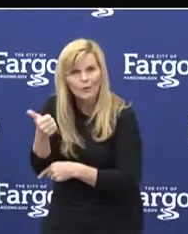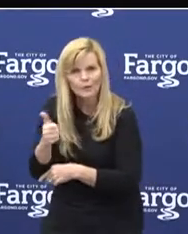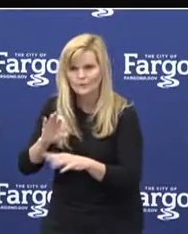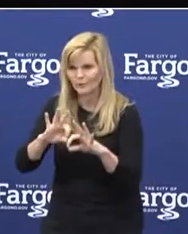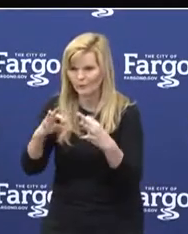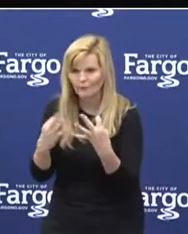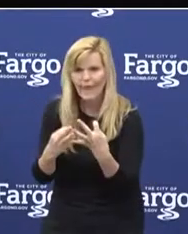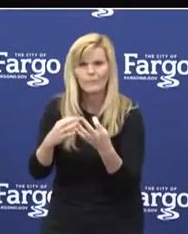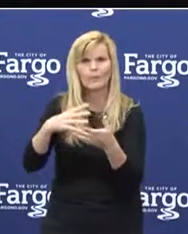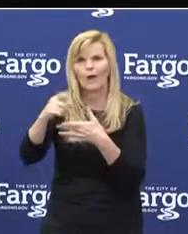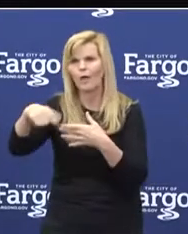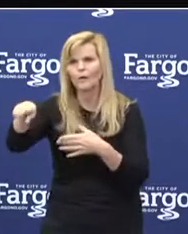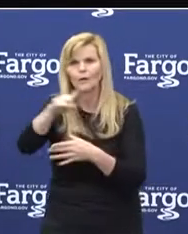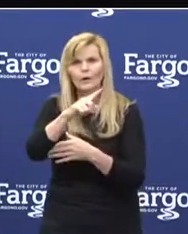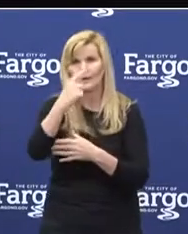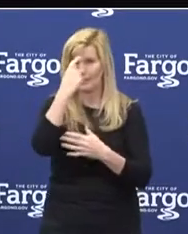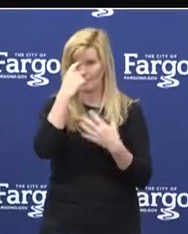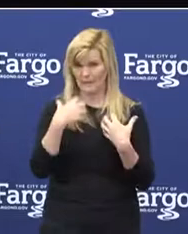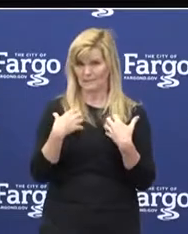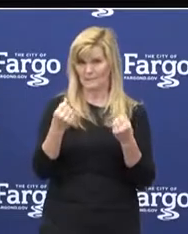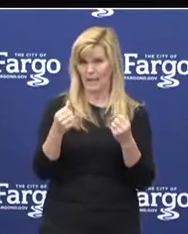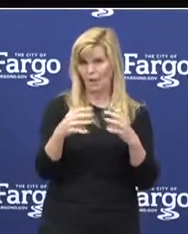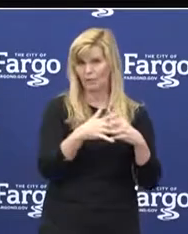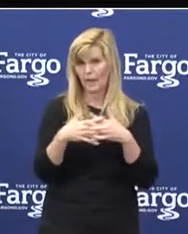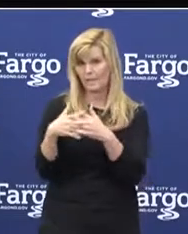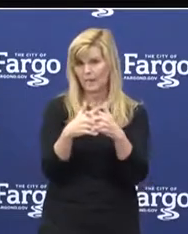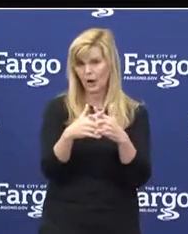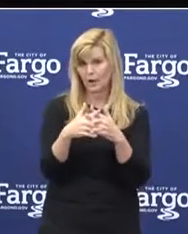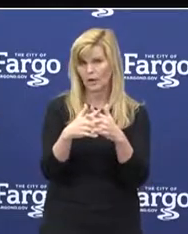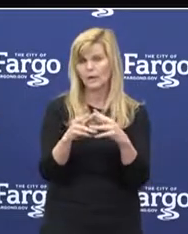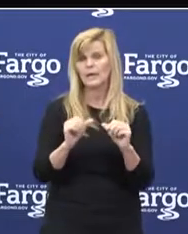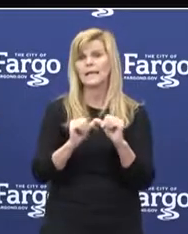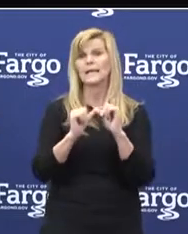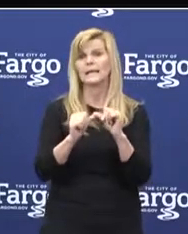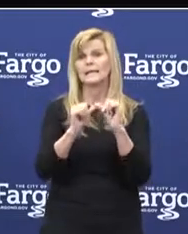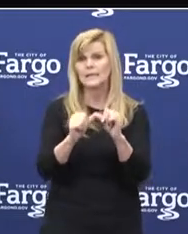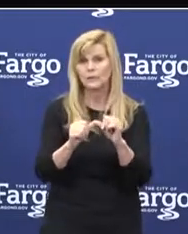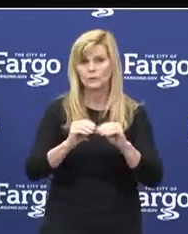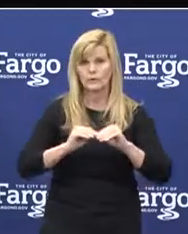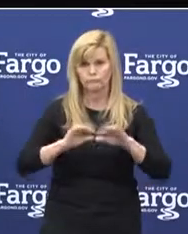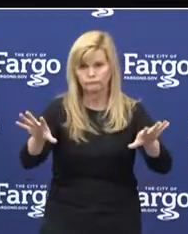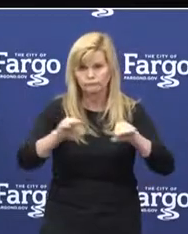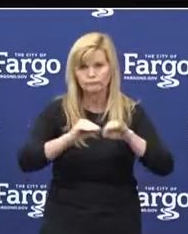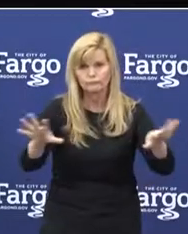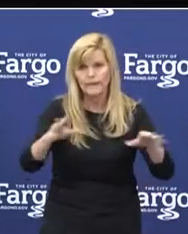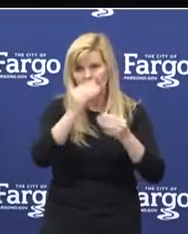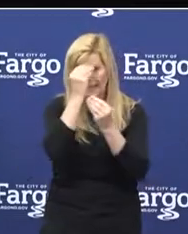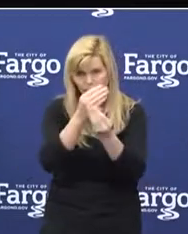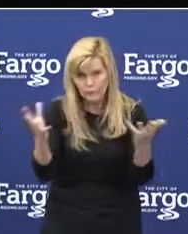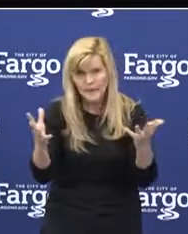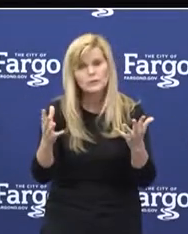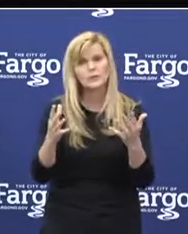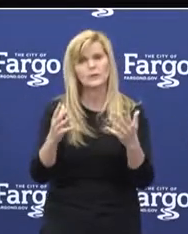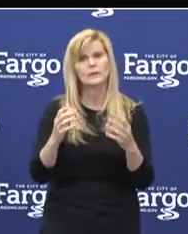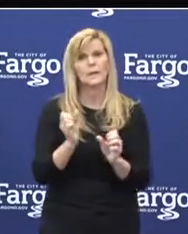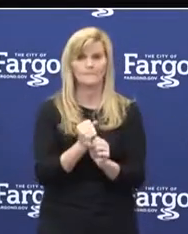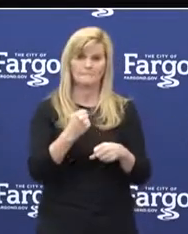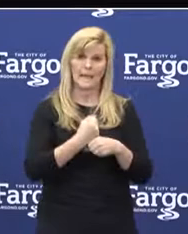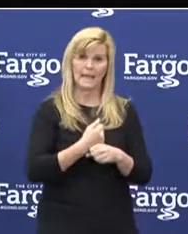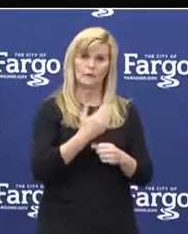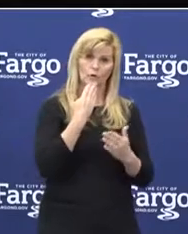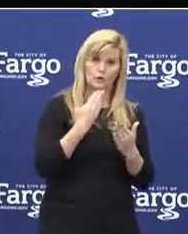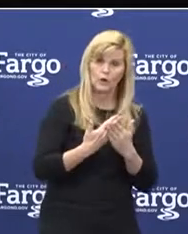you. Mental Health America continually puts out, you know, create your healthy routines.